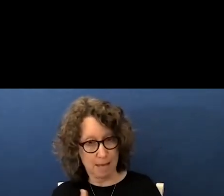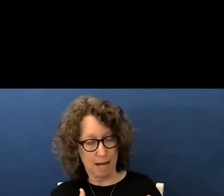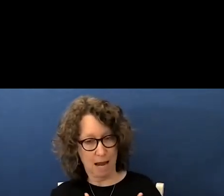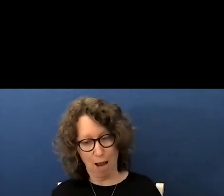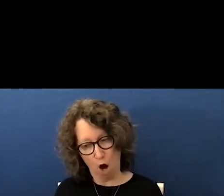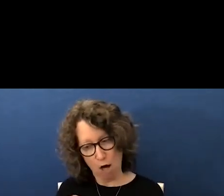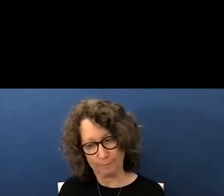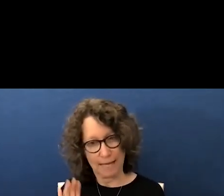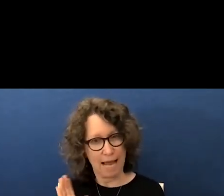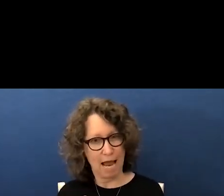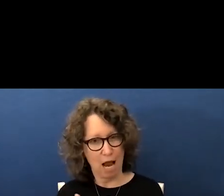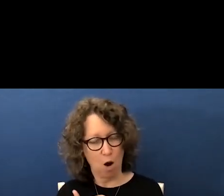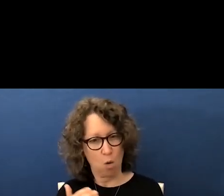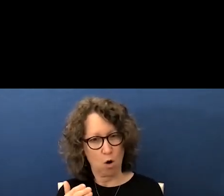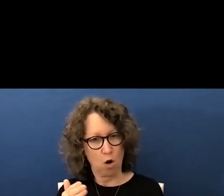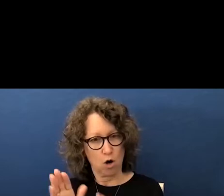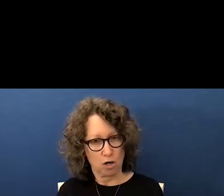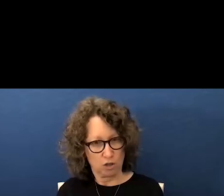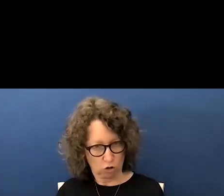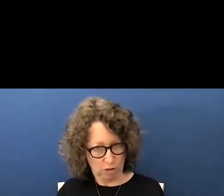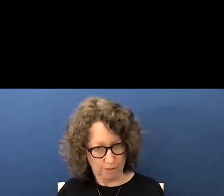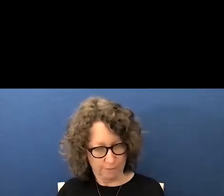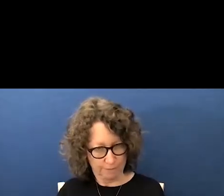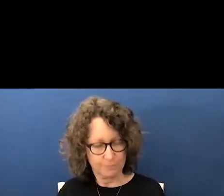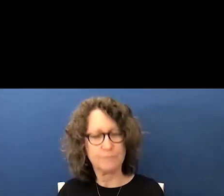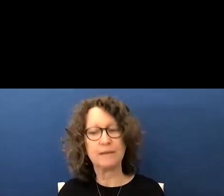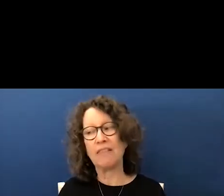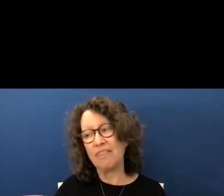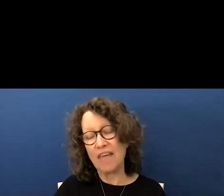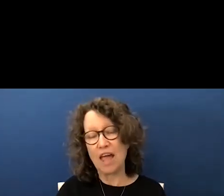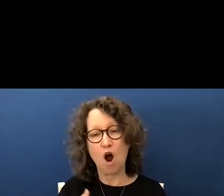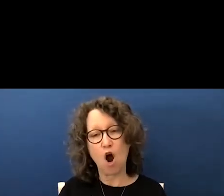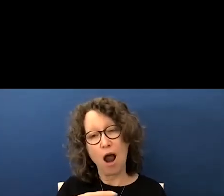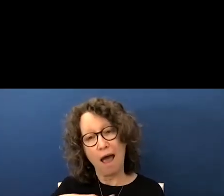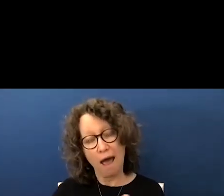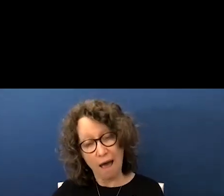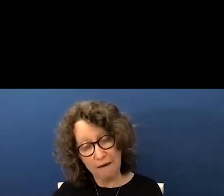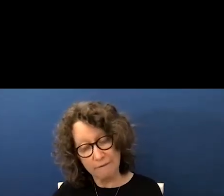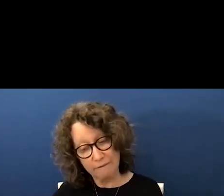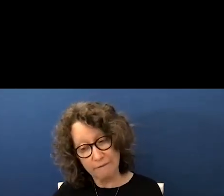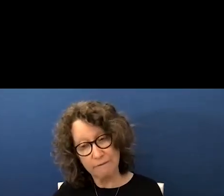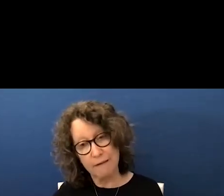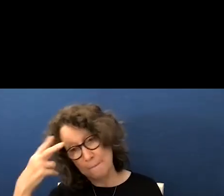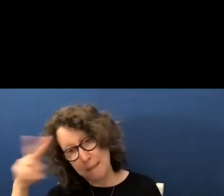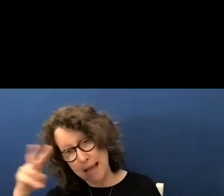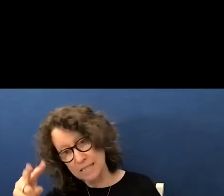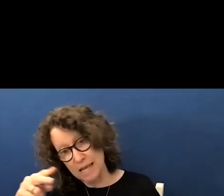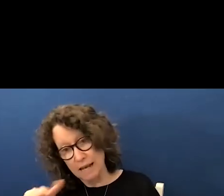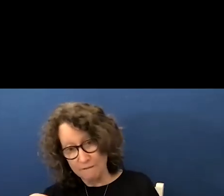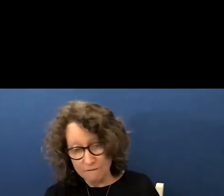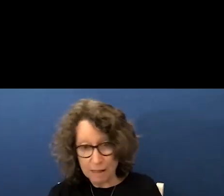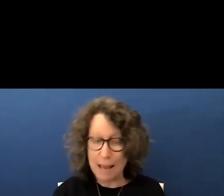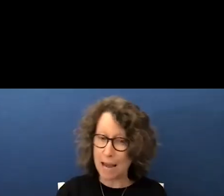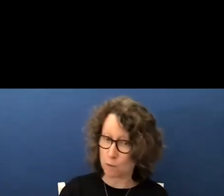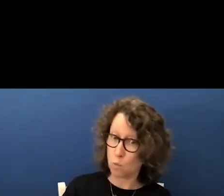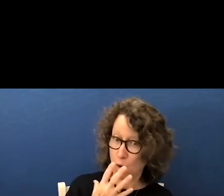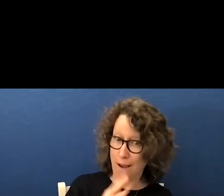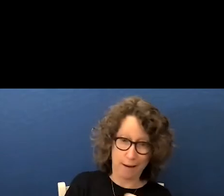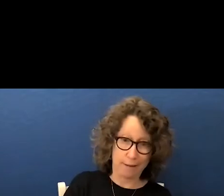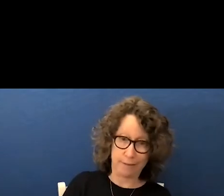are instilling in our mestizo children they are half mexican filipino and white